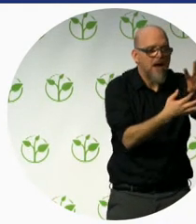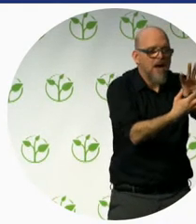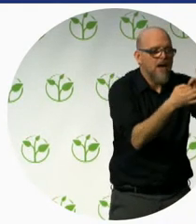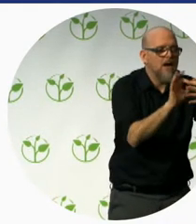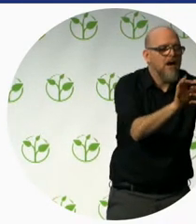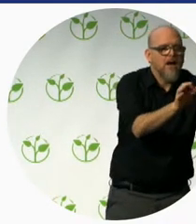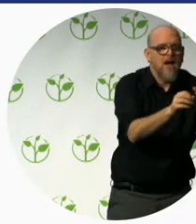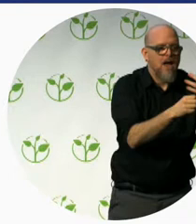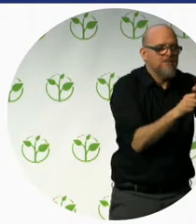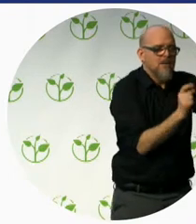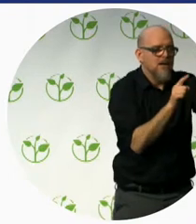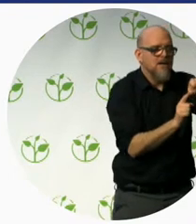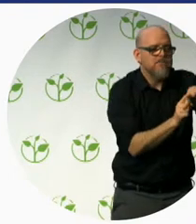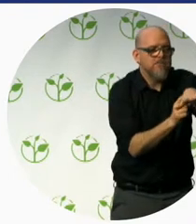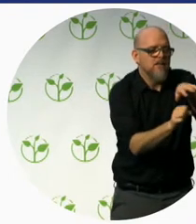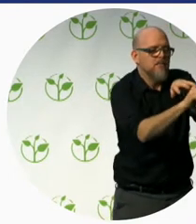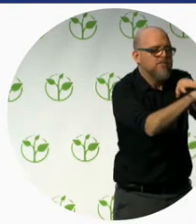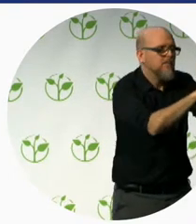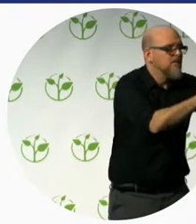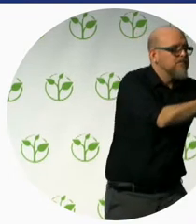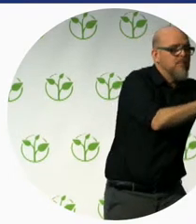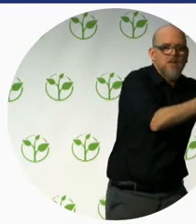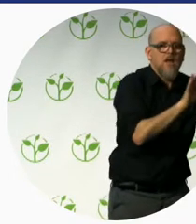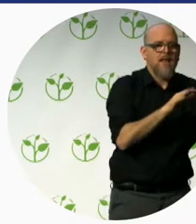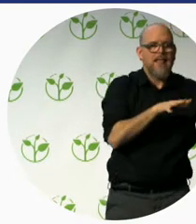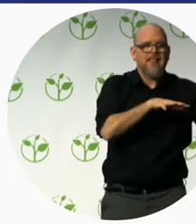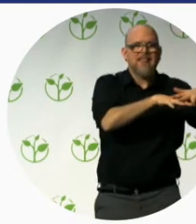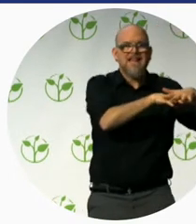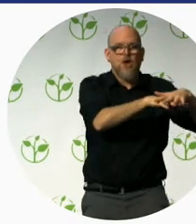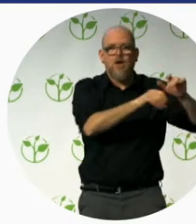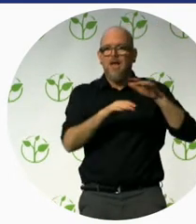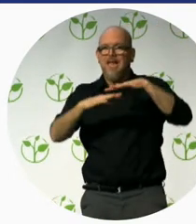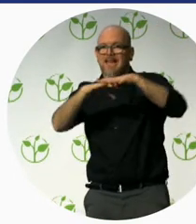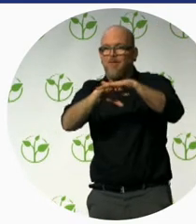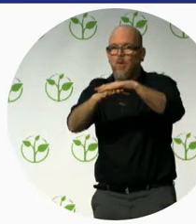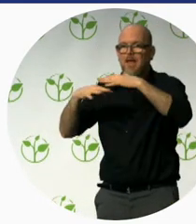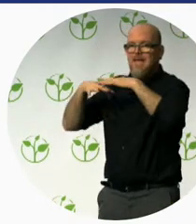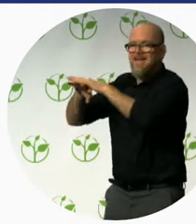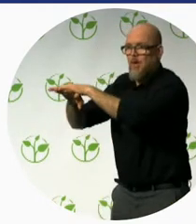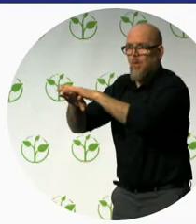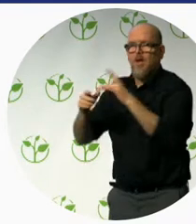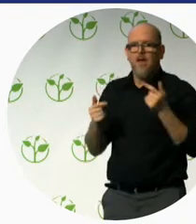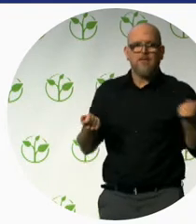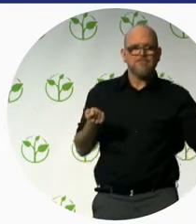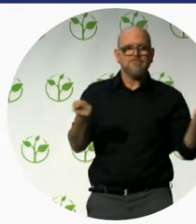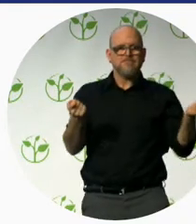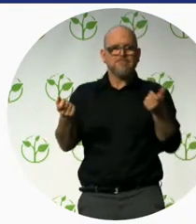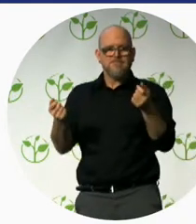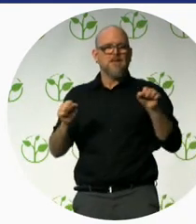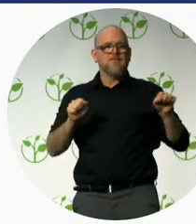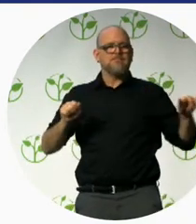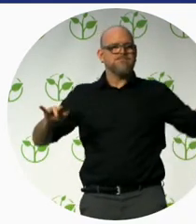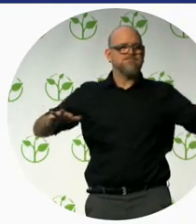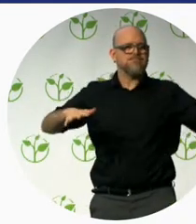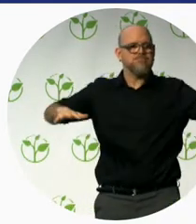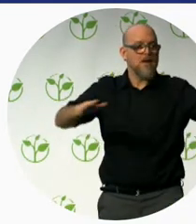and designers of tourism products and services. And, of course, end users, all the tourists and the